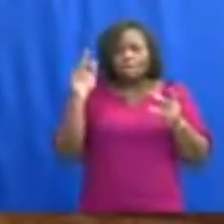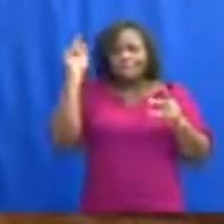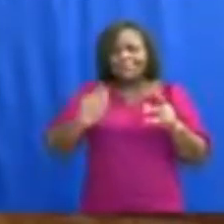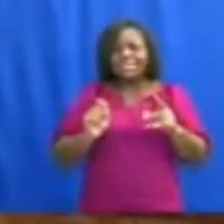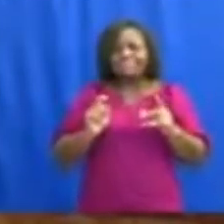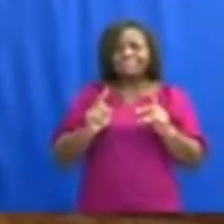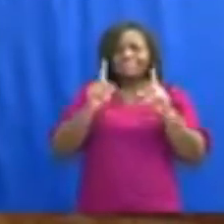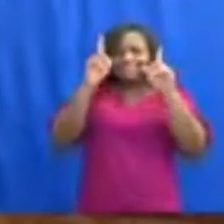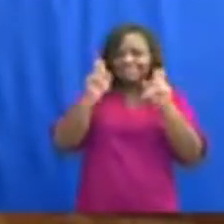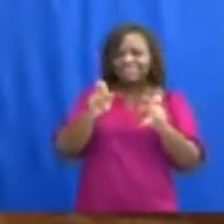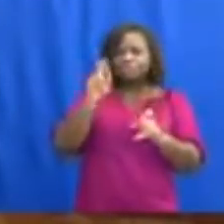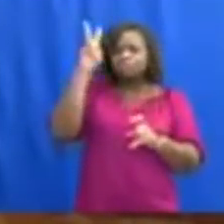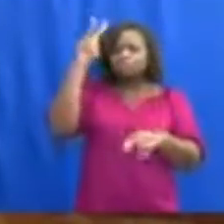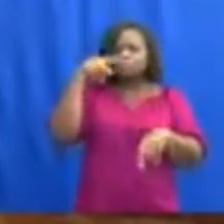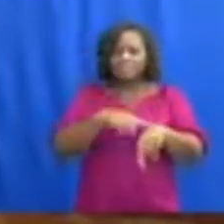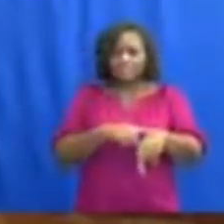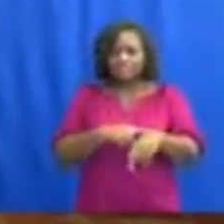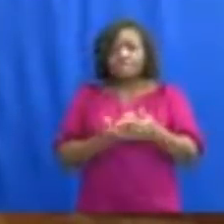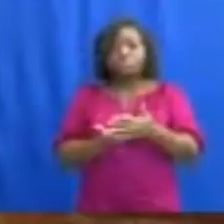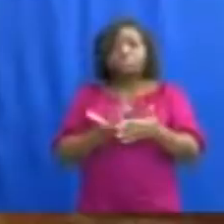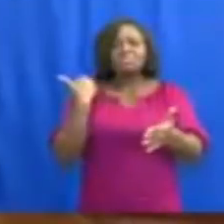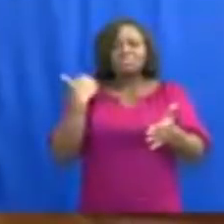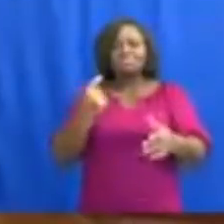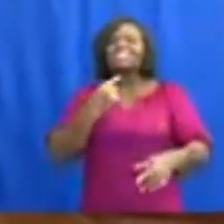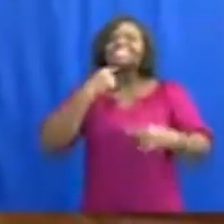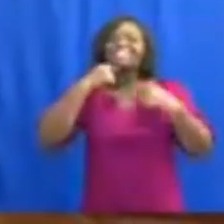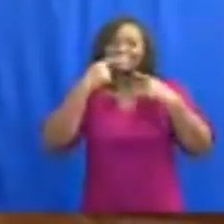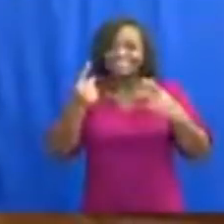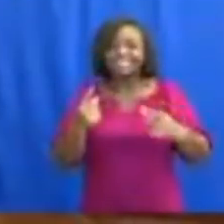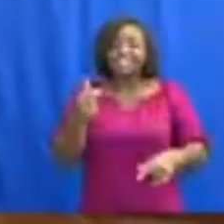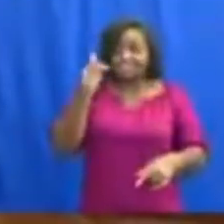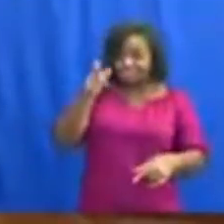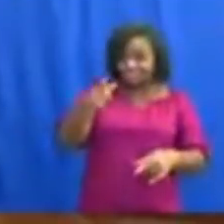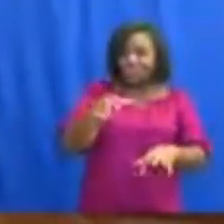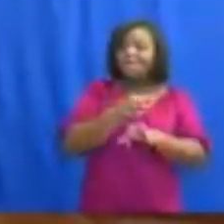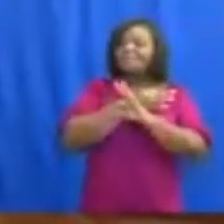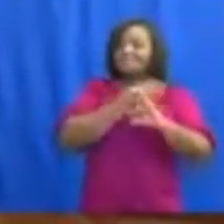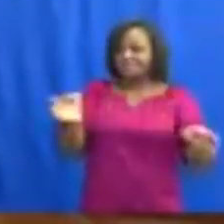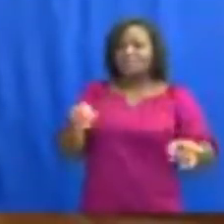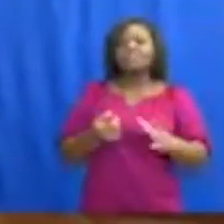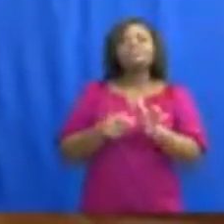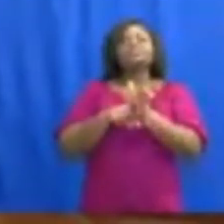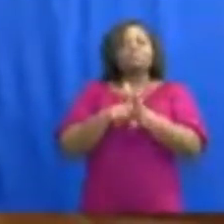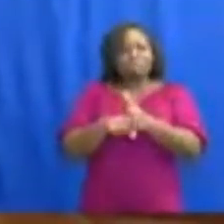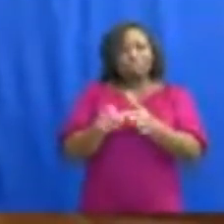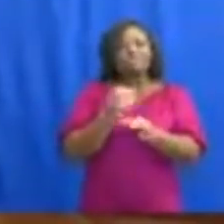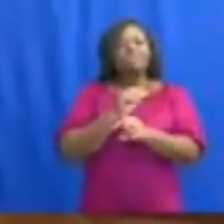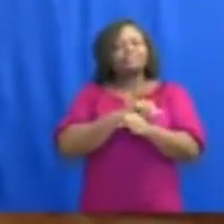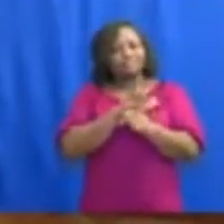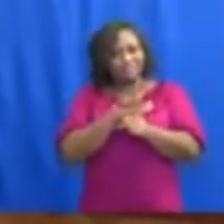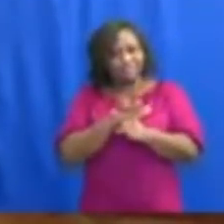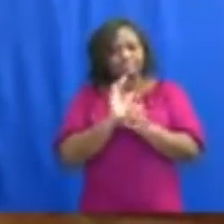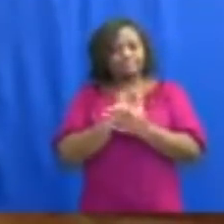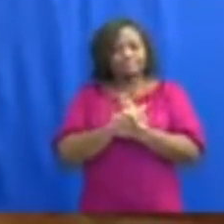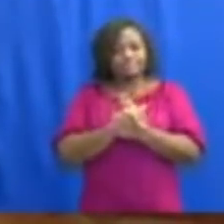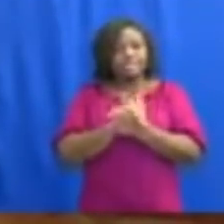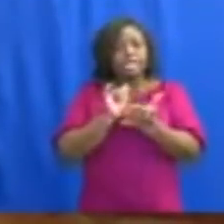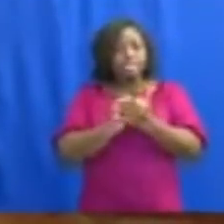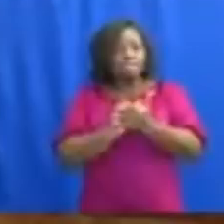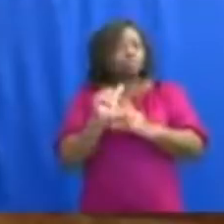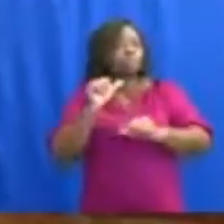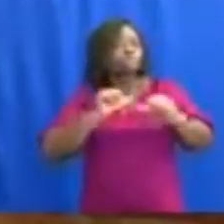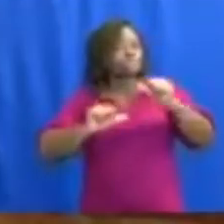negative tests before you are declared as having recovered. This was the science